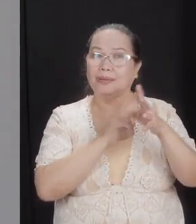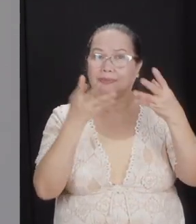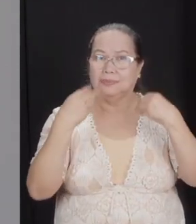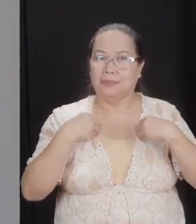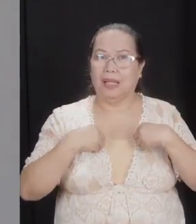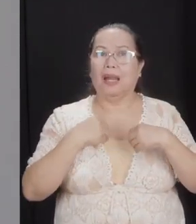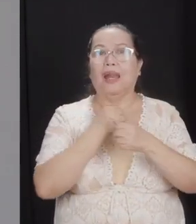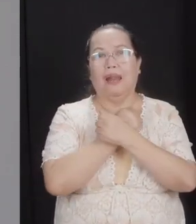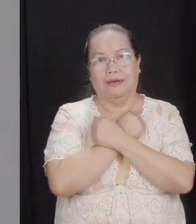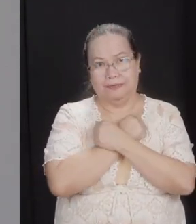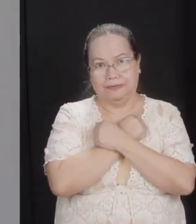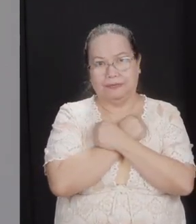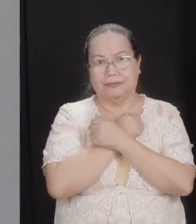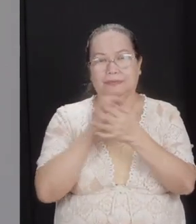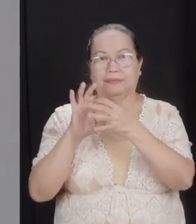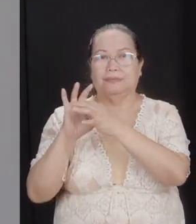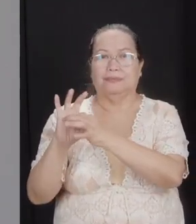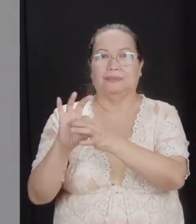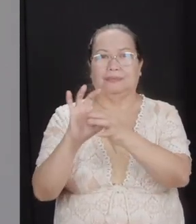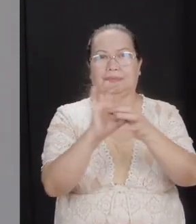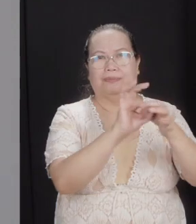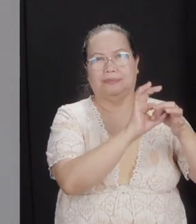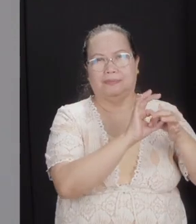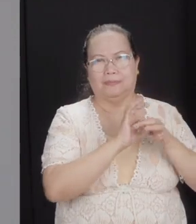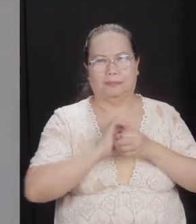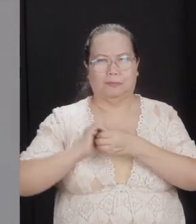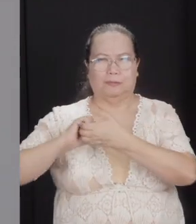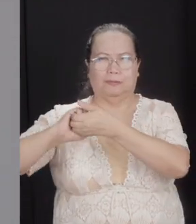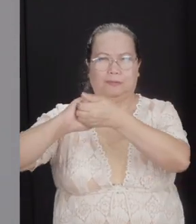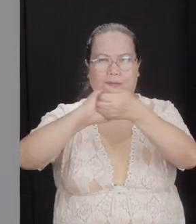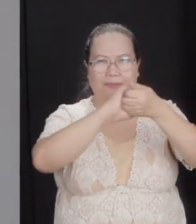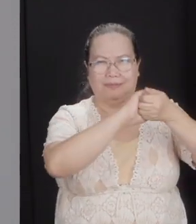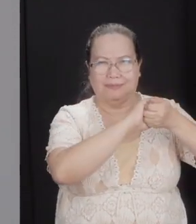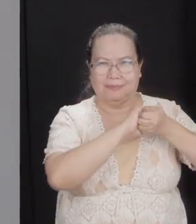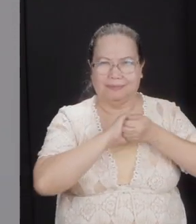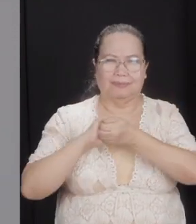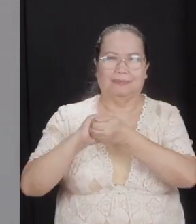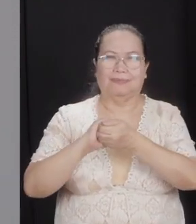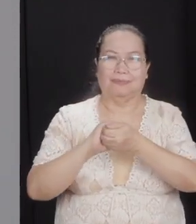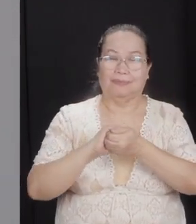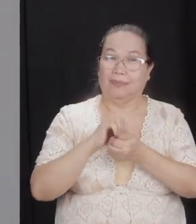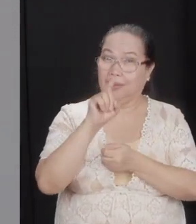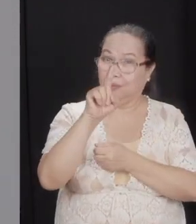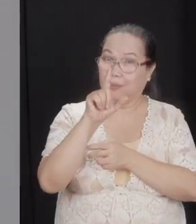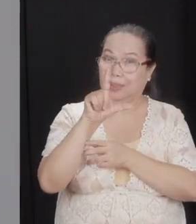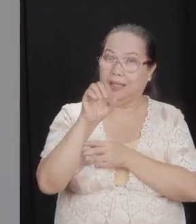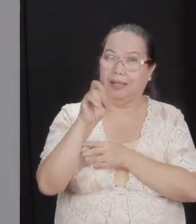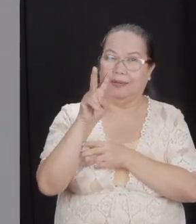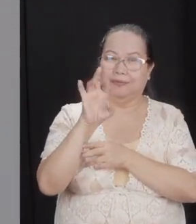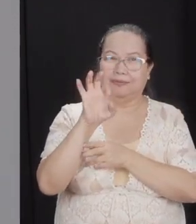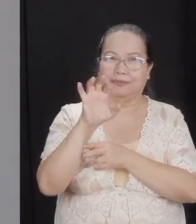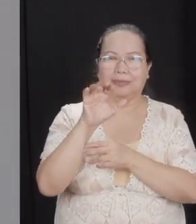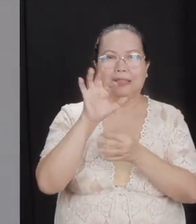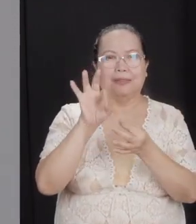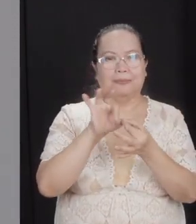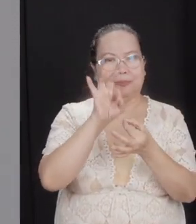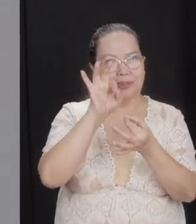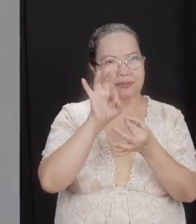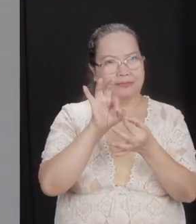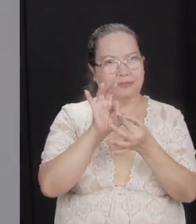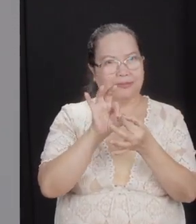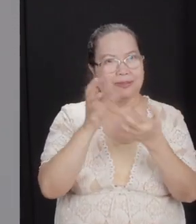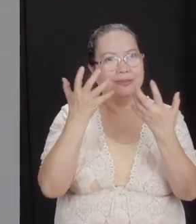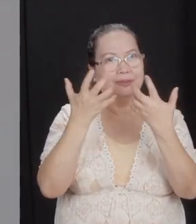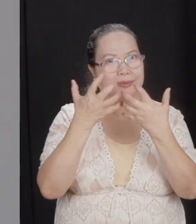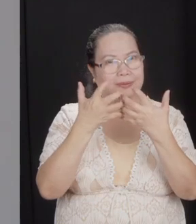love, which binds everything together. All Christian virtues are bound together by love in perfect harmony. And let the peace of